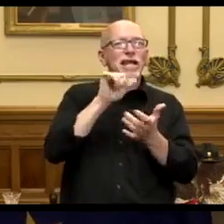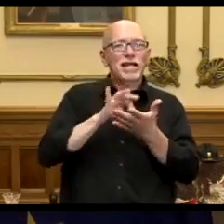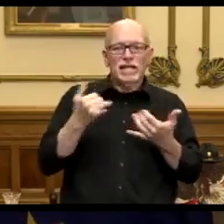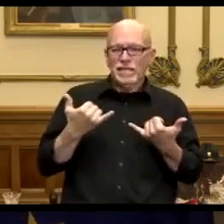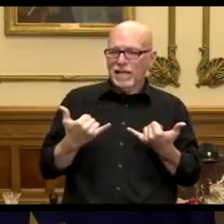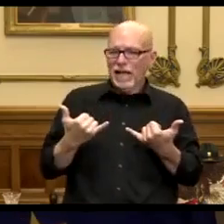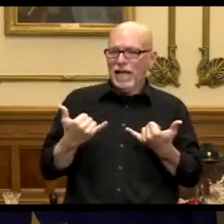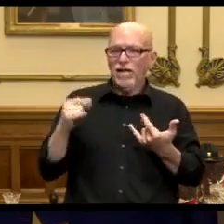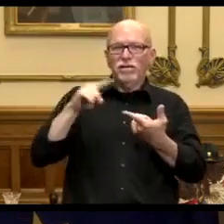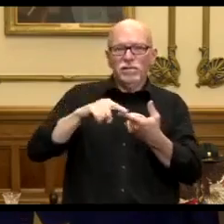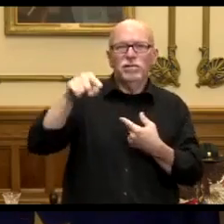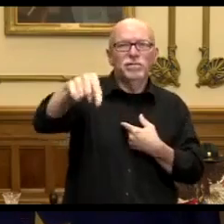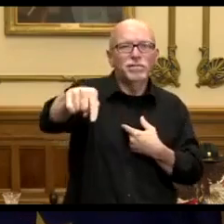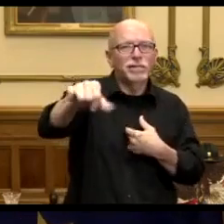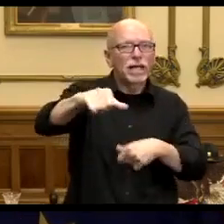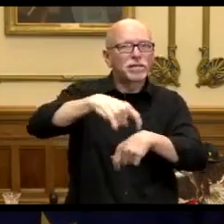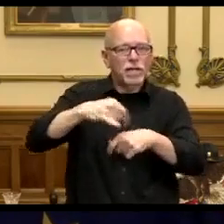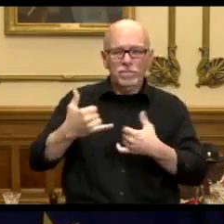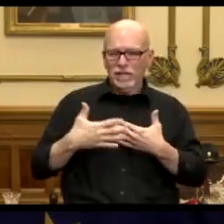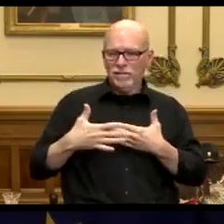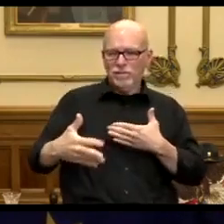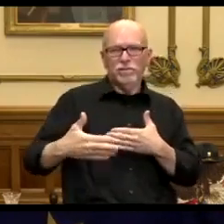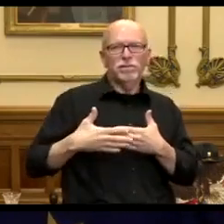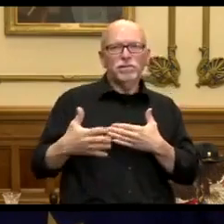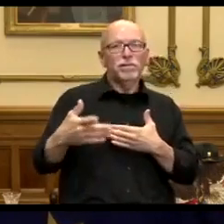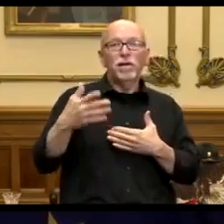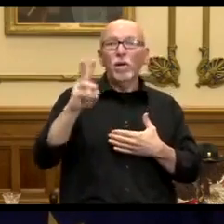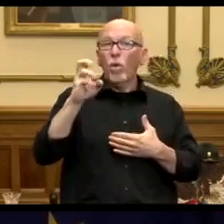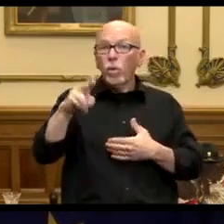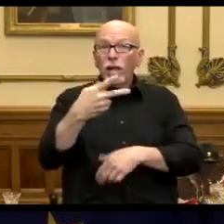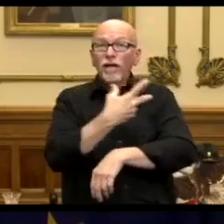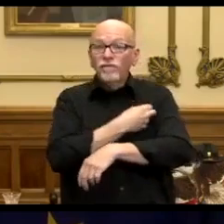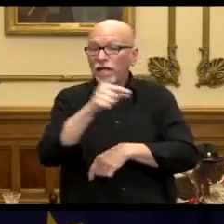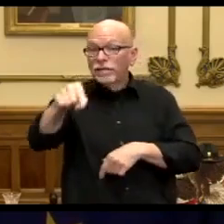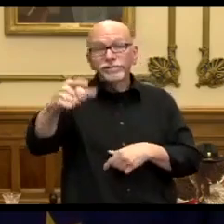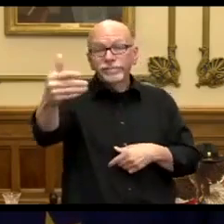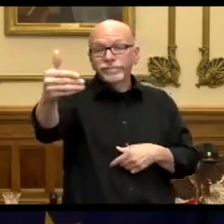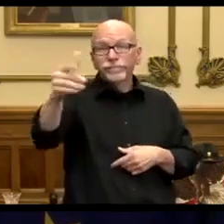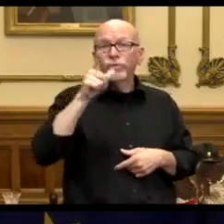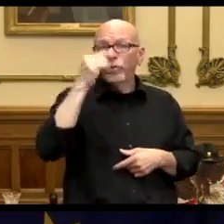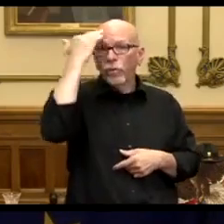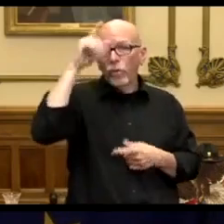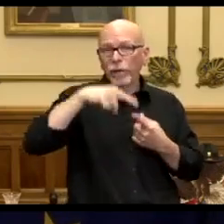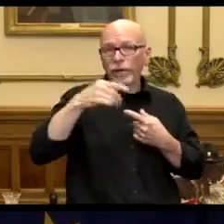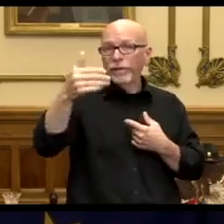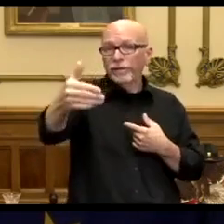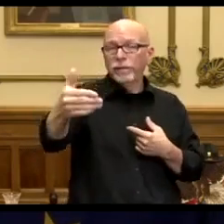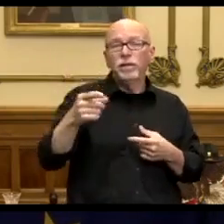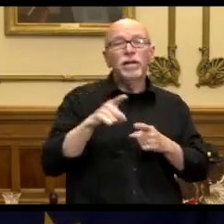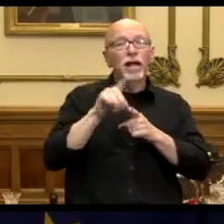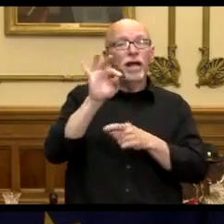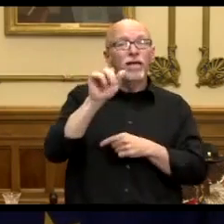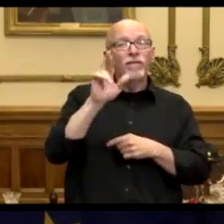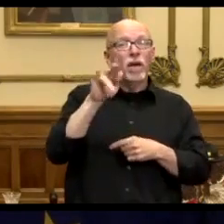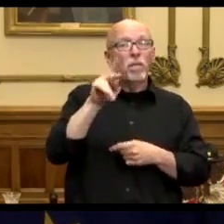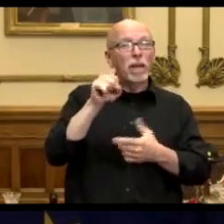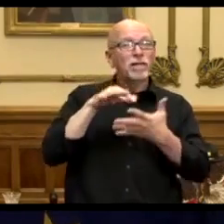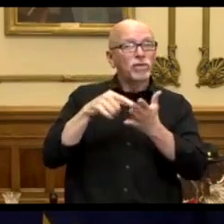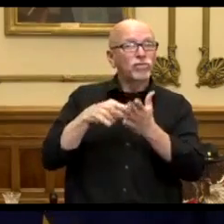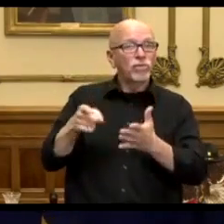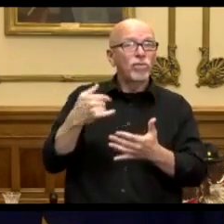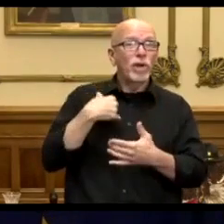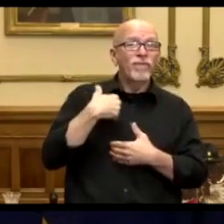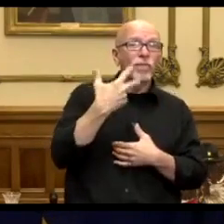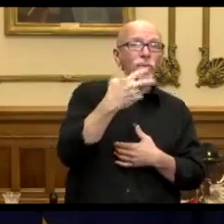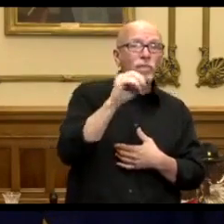now and then. And then is way off in the distance. And as the Fairbanks study showed us, if we're at 3